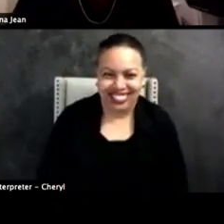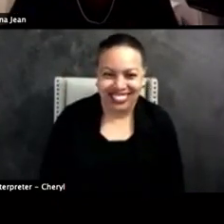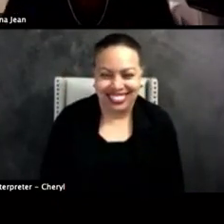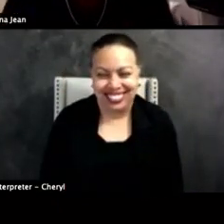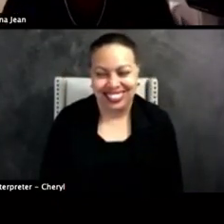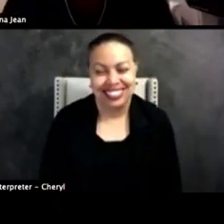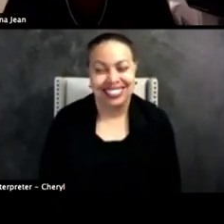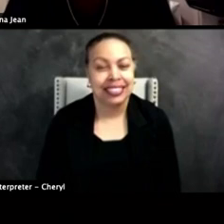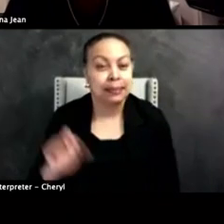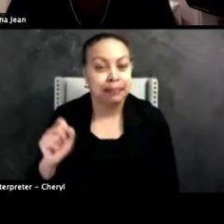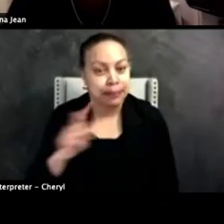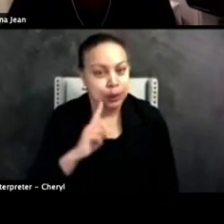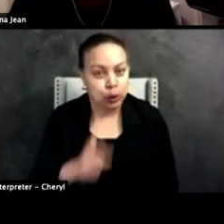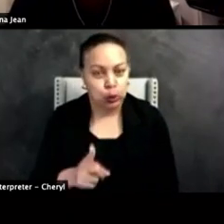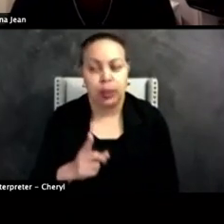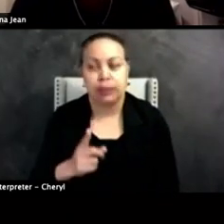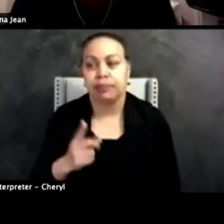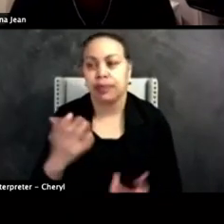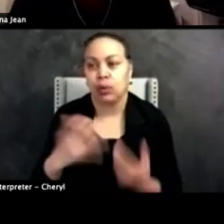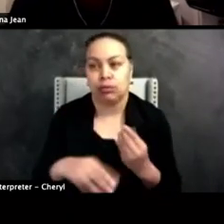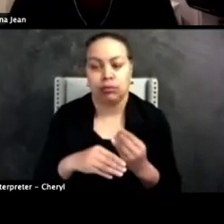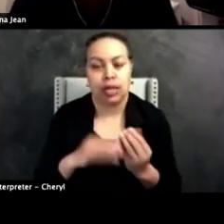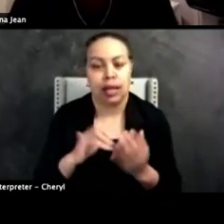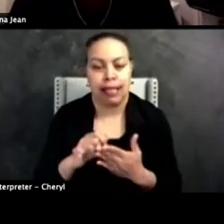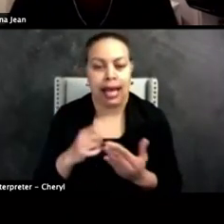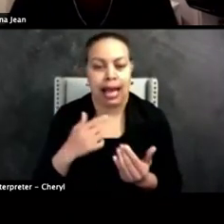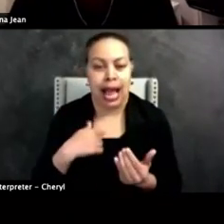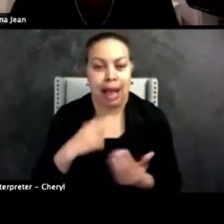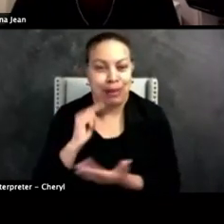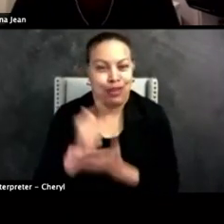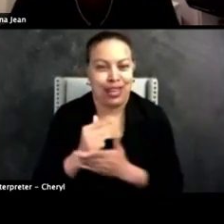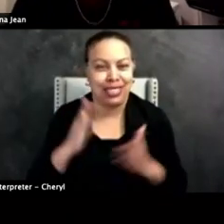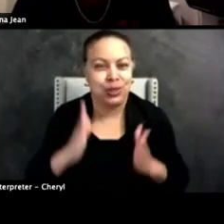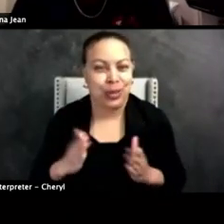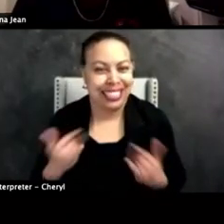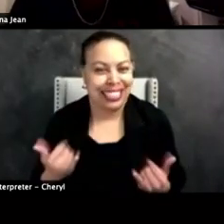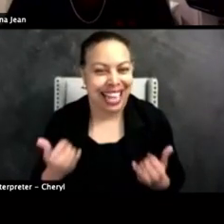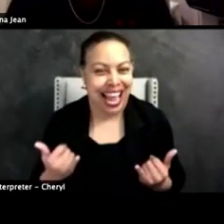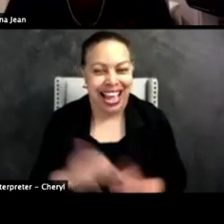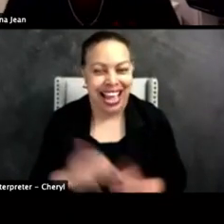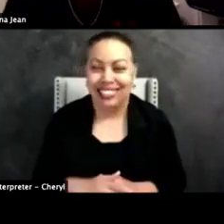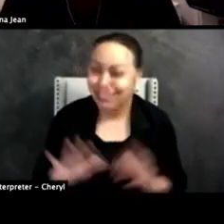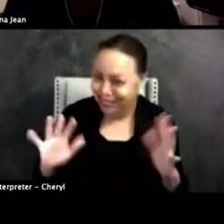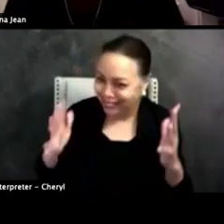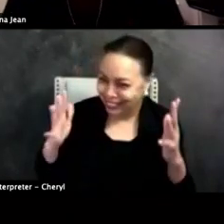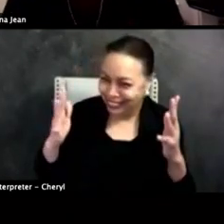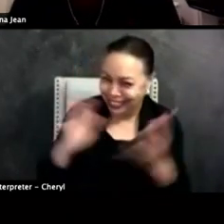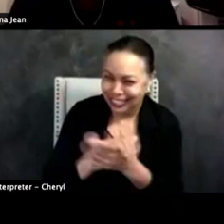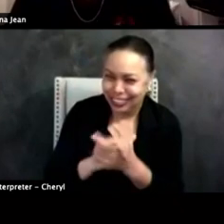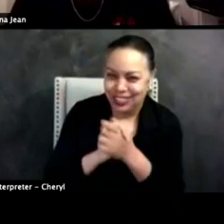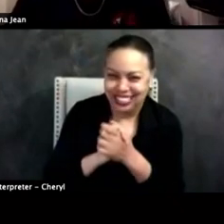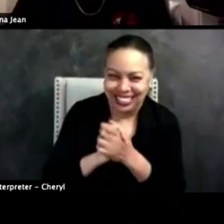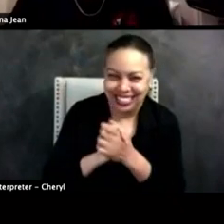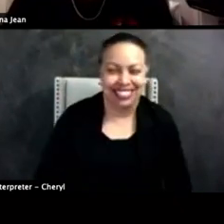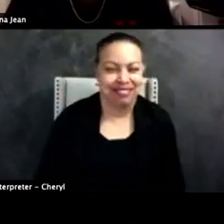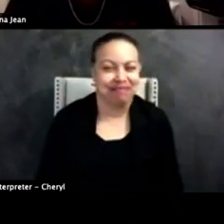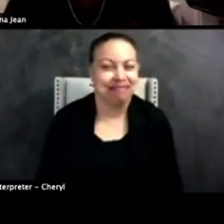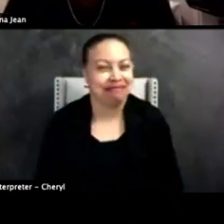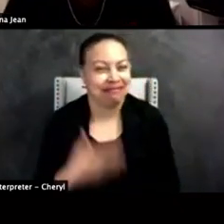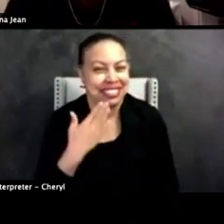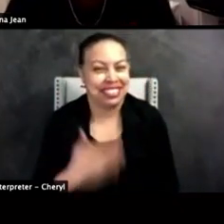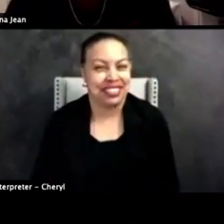Yeah, I'll chime in. Um, just want to say that I'm actually a graduate of Arlington high school. Oh, good. Yes. Thank you.